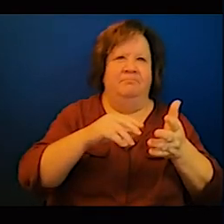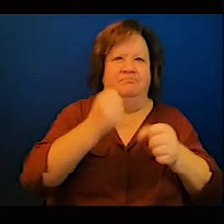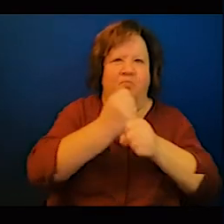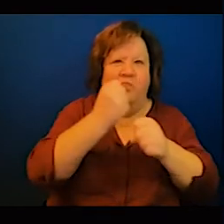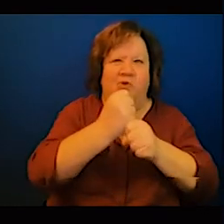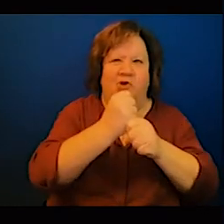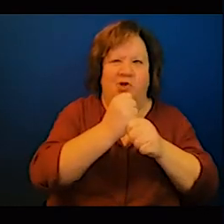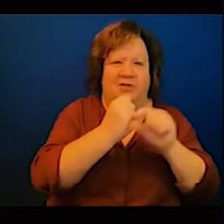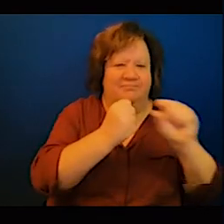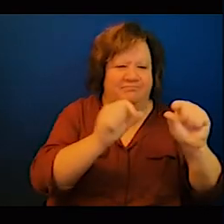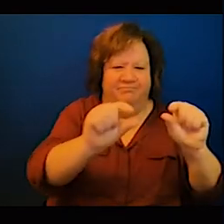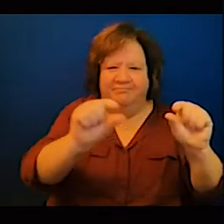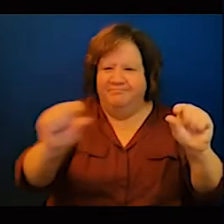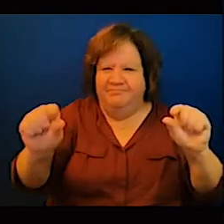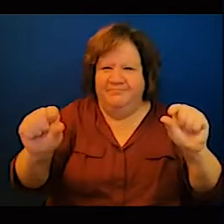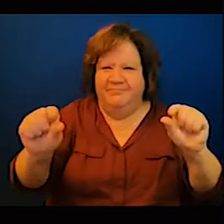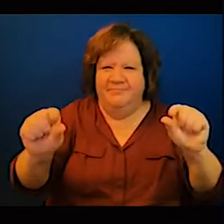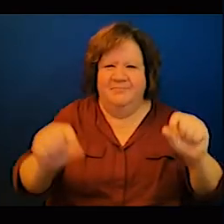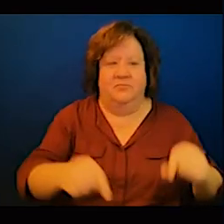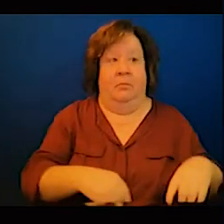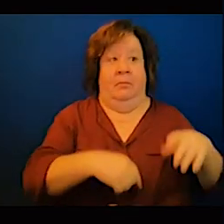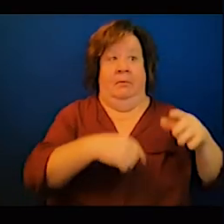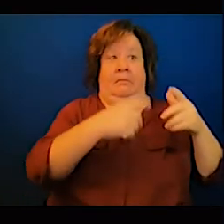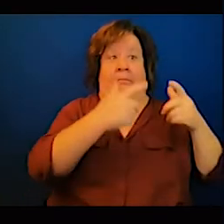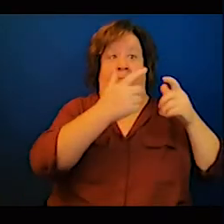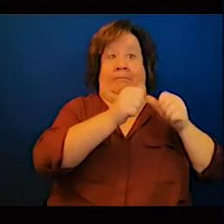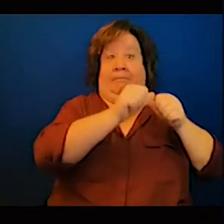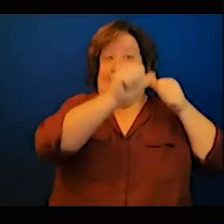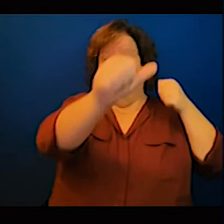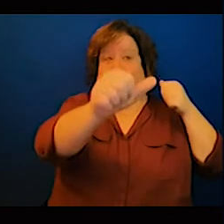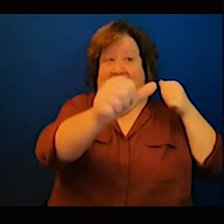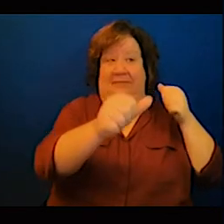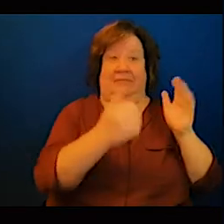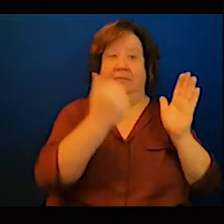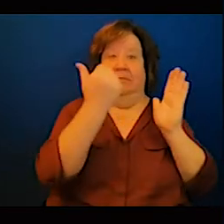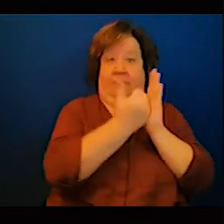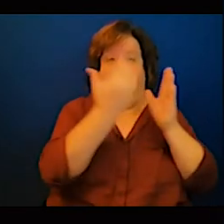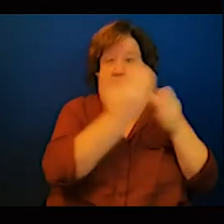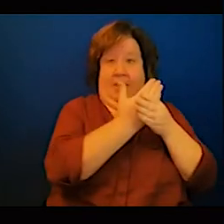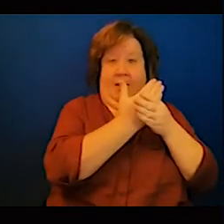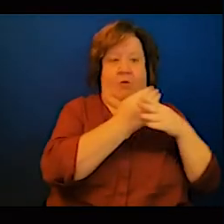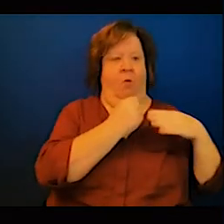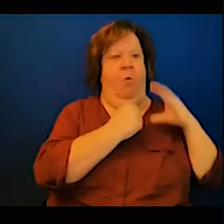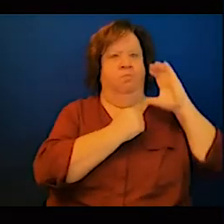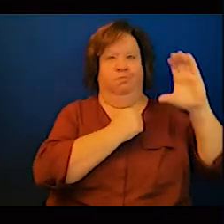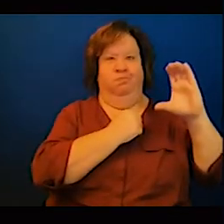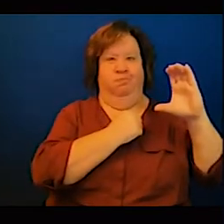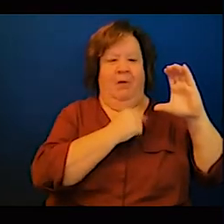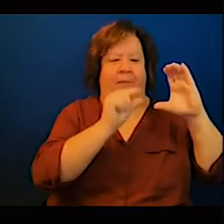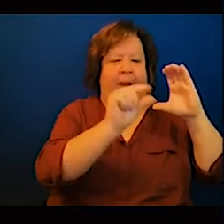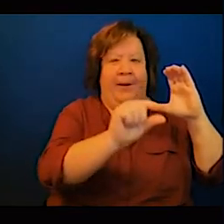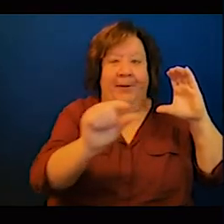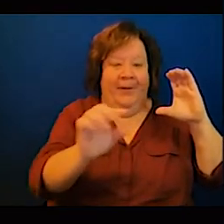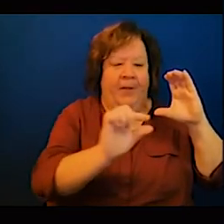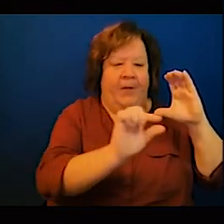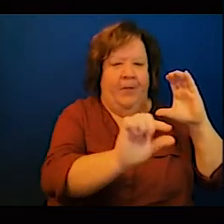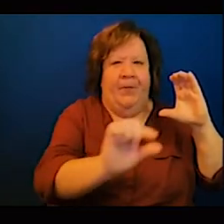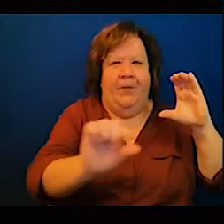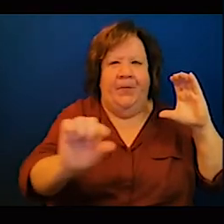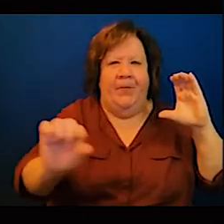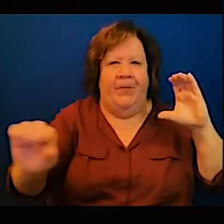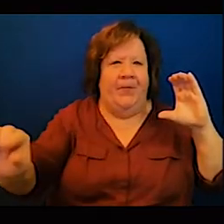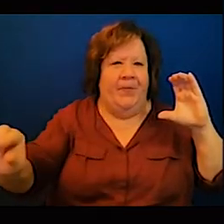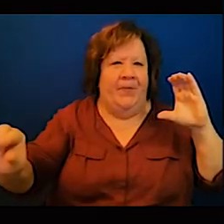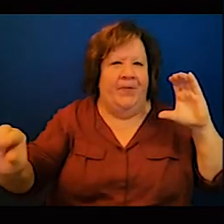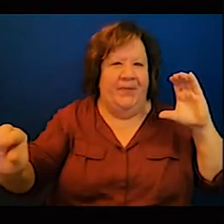in order to ensure that these activities are done when I talk about the commitment to come together if you go